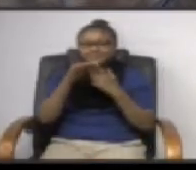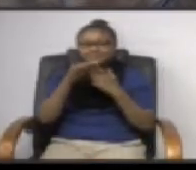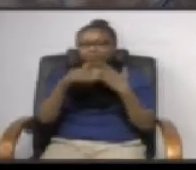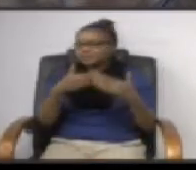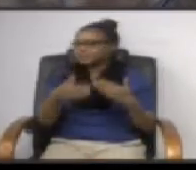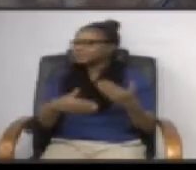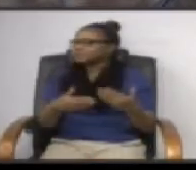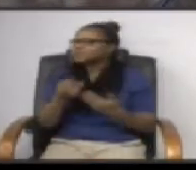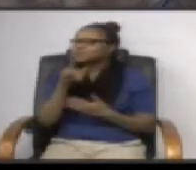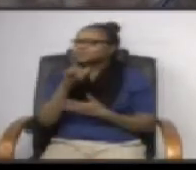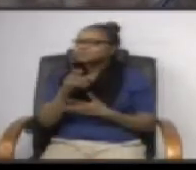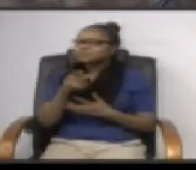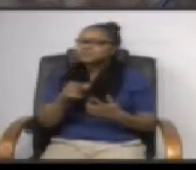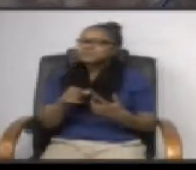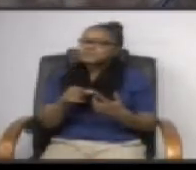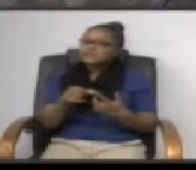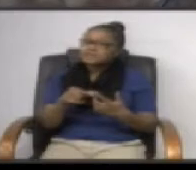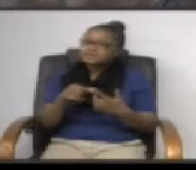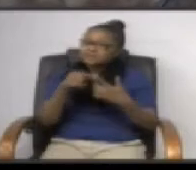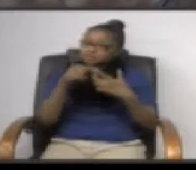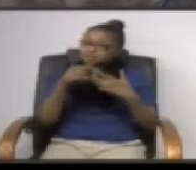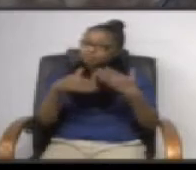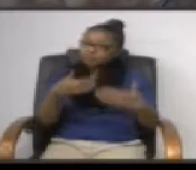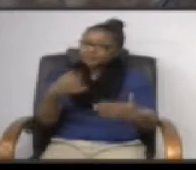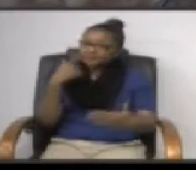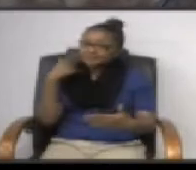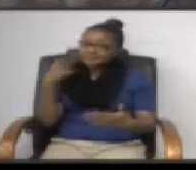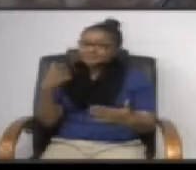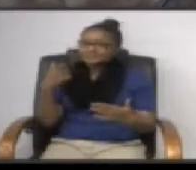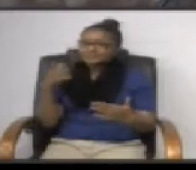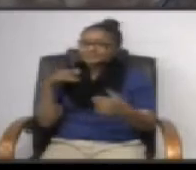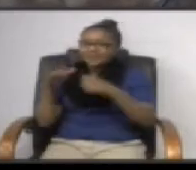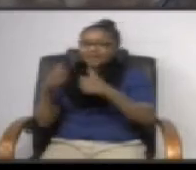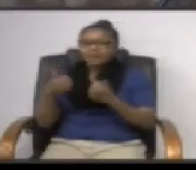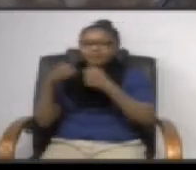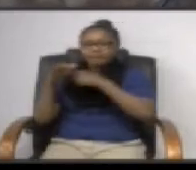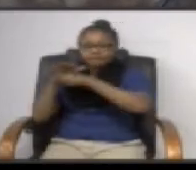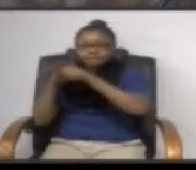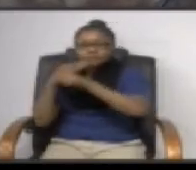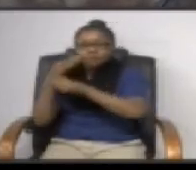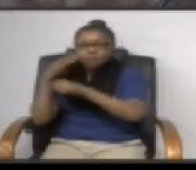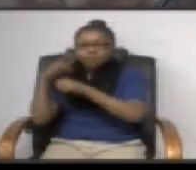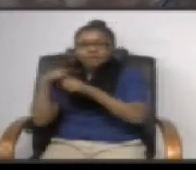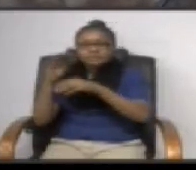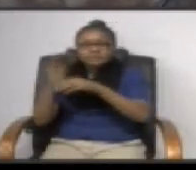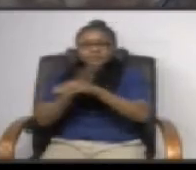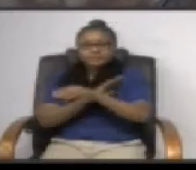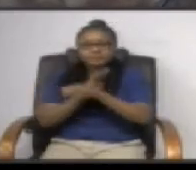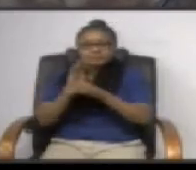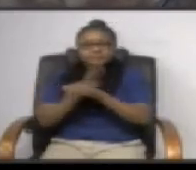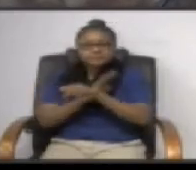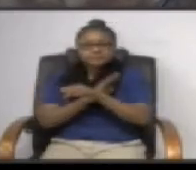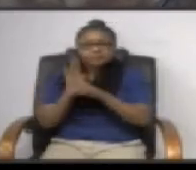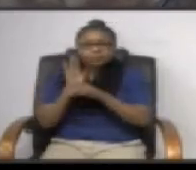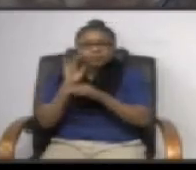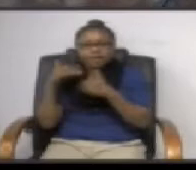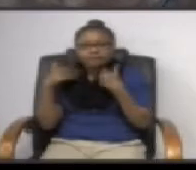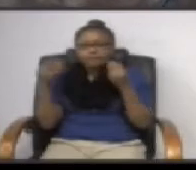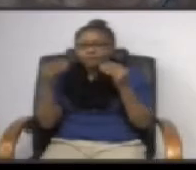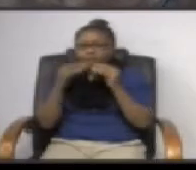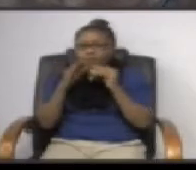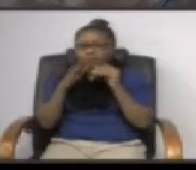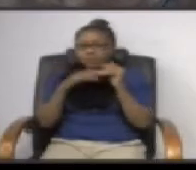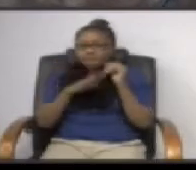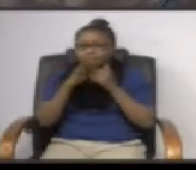raised with them is it should be special exception process because it is residentially zoned and it's a commercial business that's going to have more than